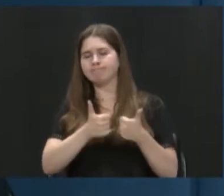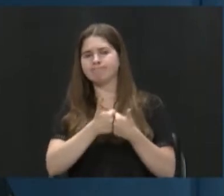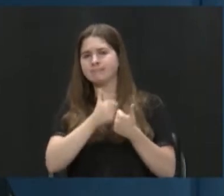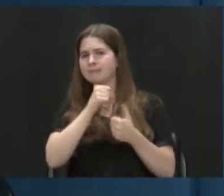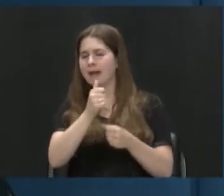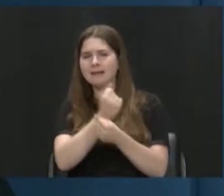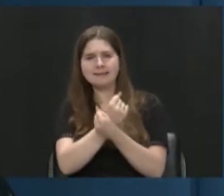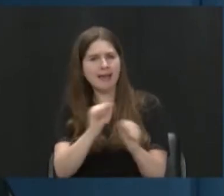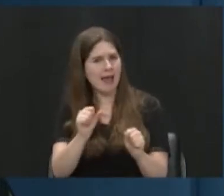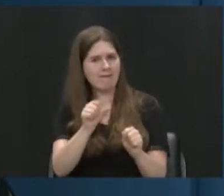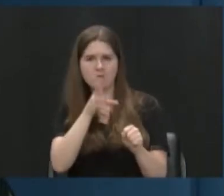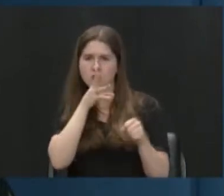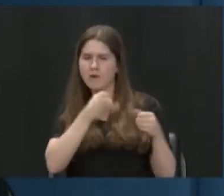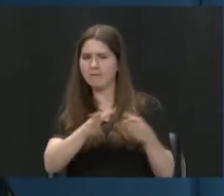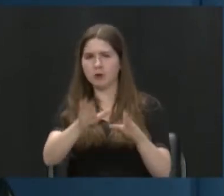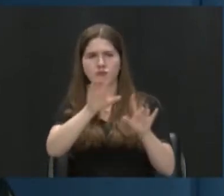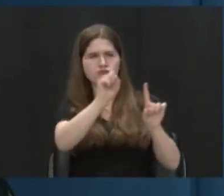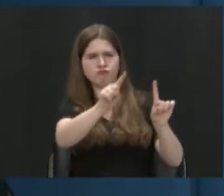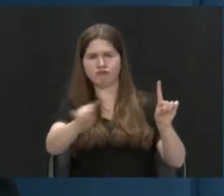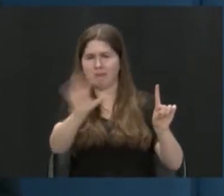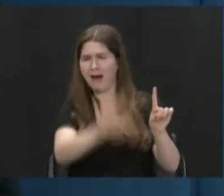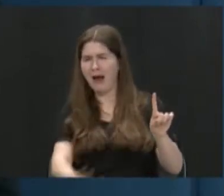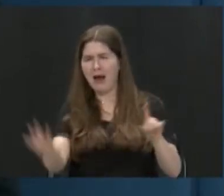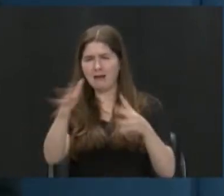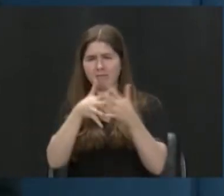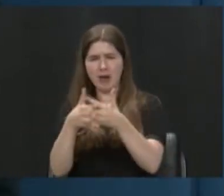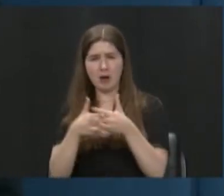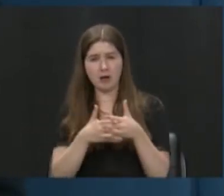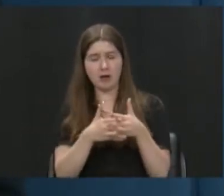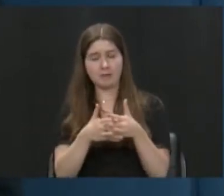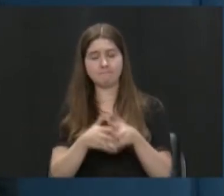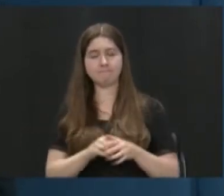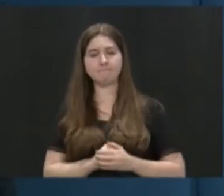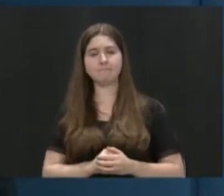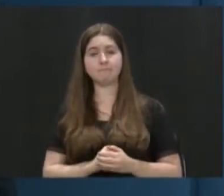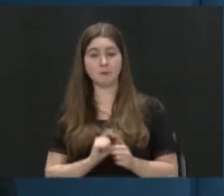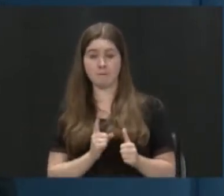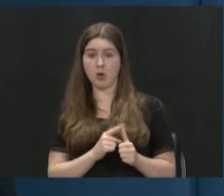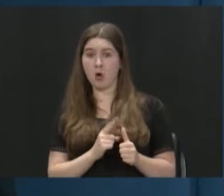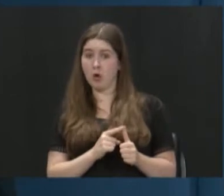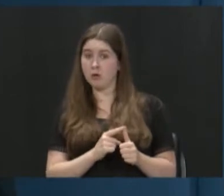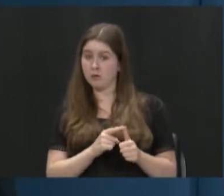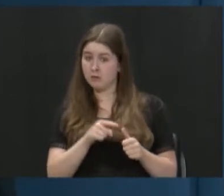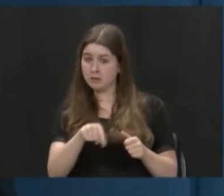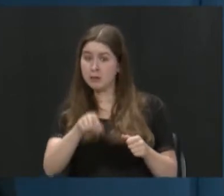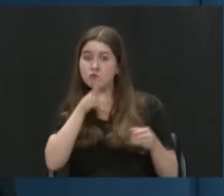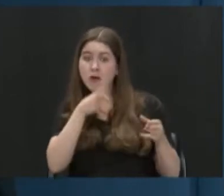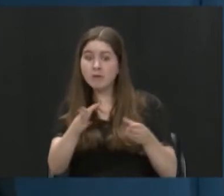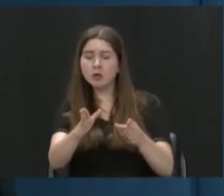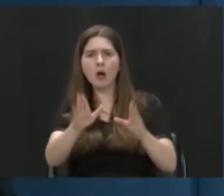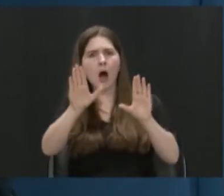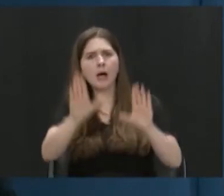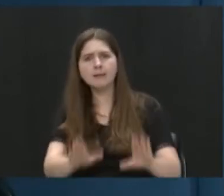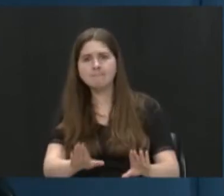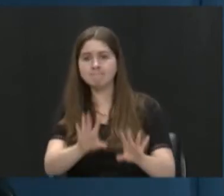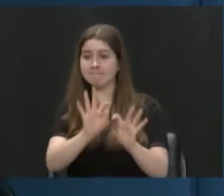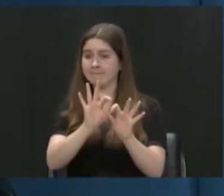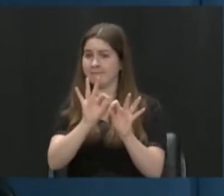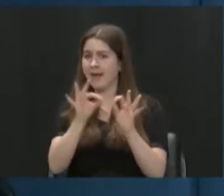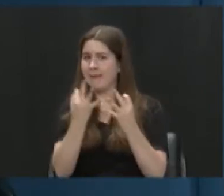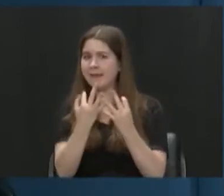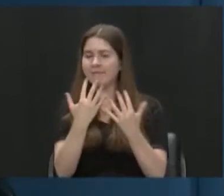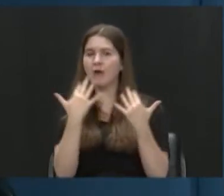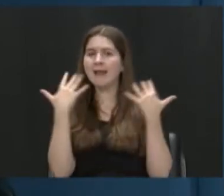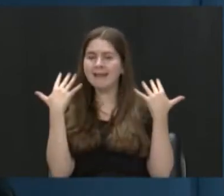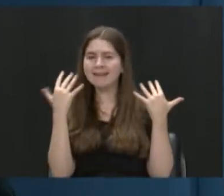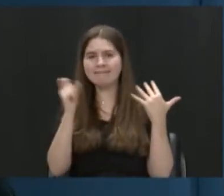people not wearing life vests. So I'd say first and foremost, we have amazing rivers to get out and enjoy. They're family friendly, but you've got to wear a life